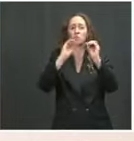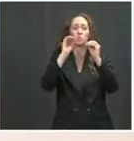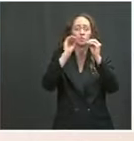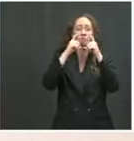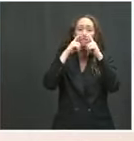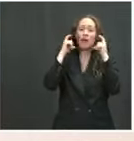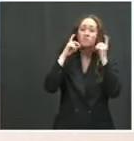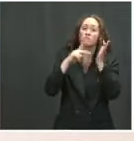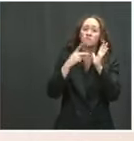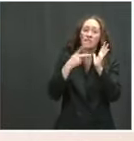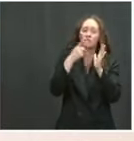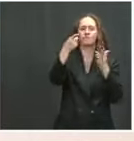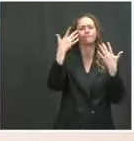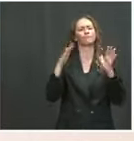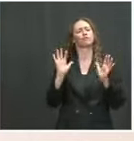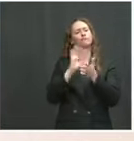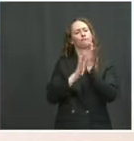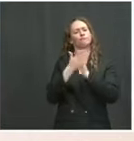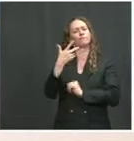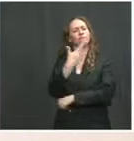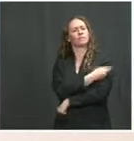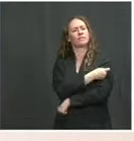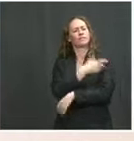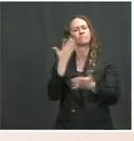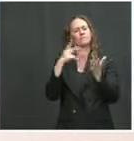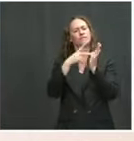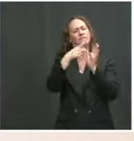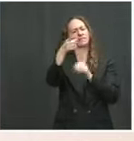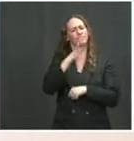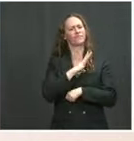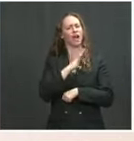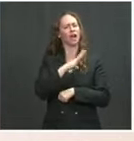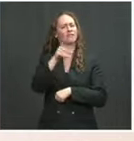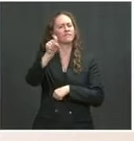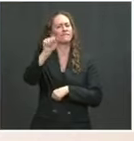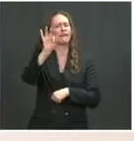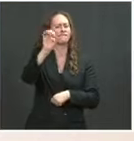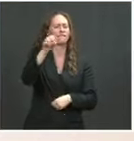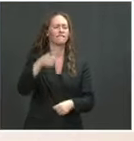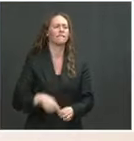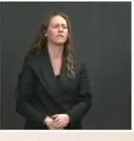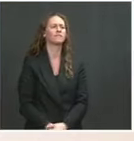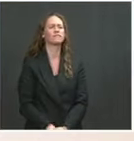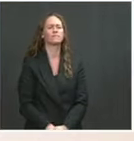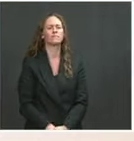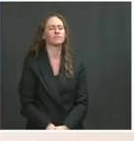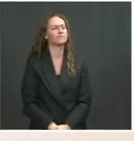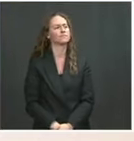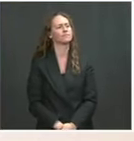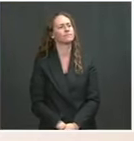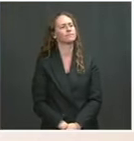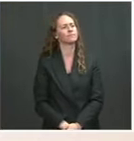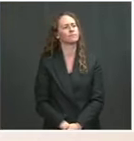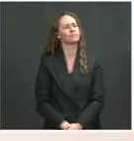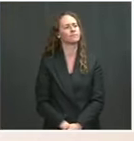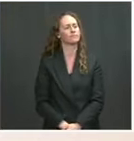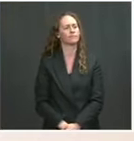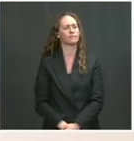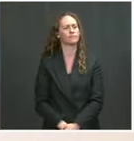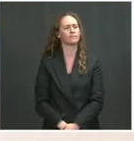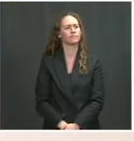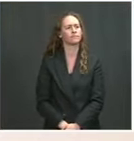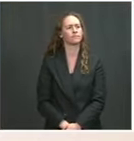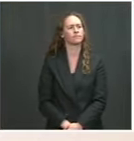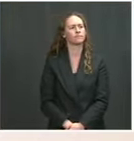Announcing in those remarks that we should be listening for? He is announcing. He does have some news in his remarks, Ed.